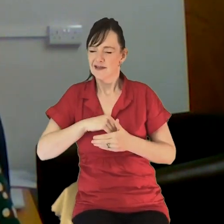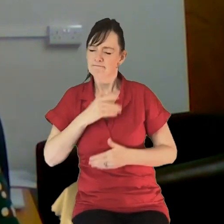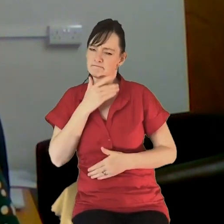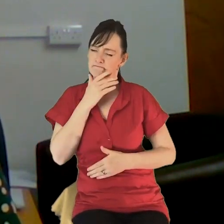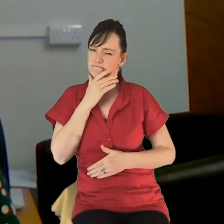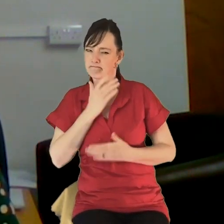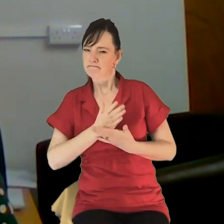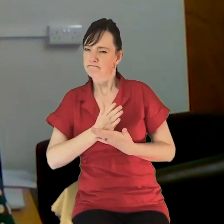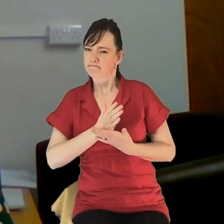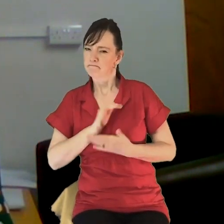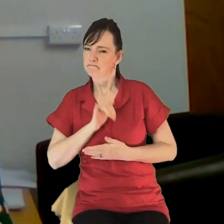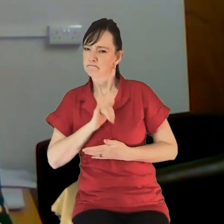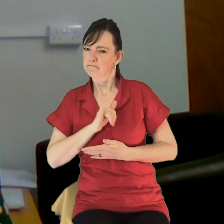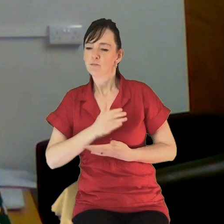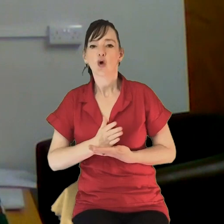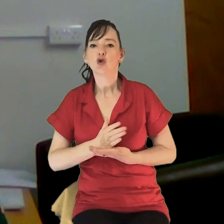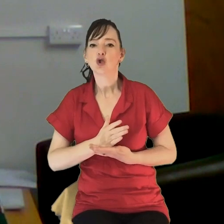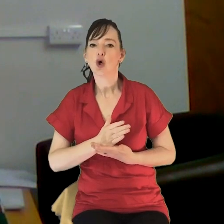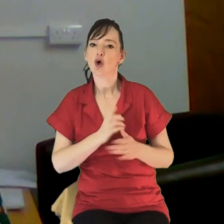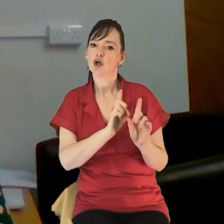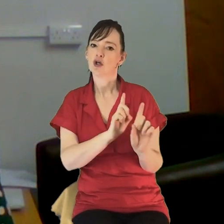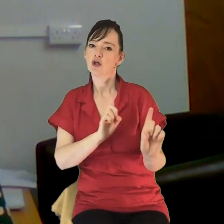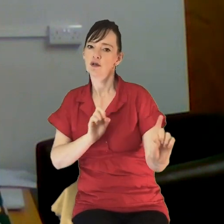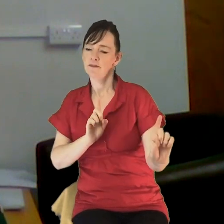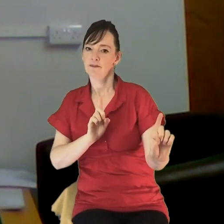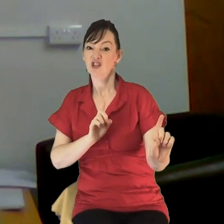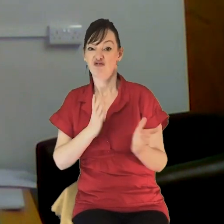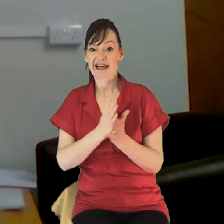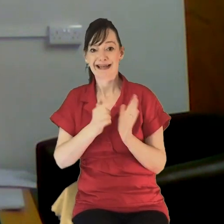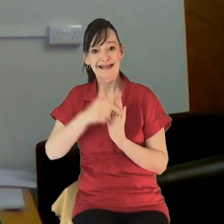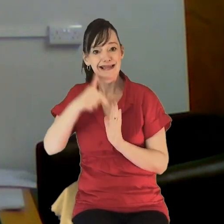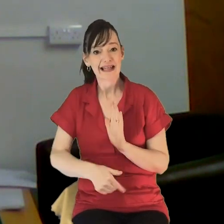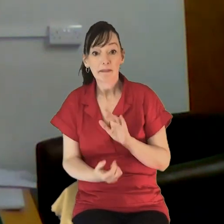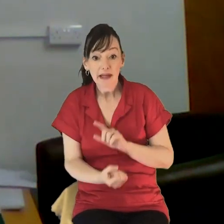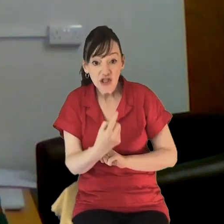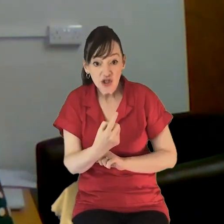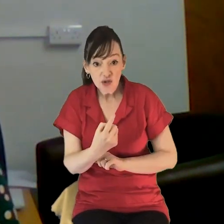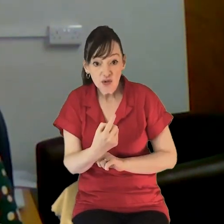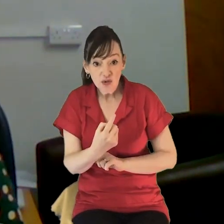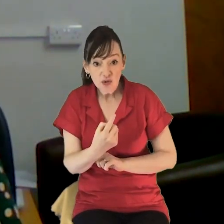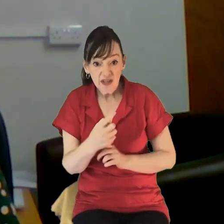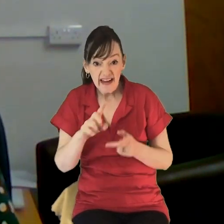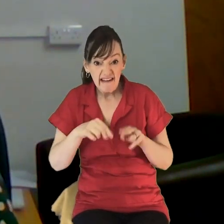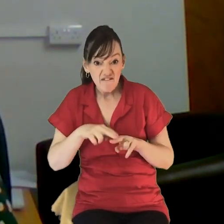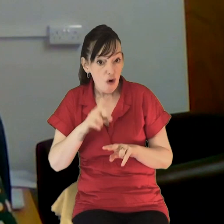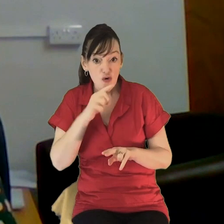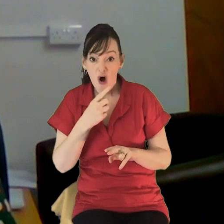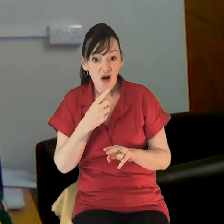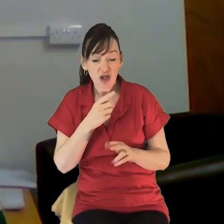proximity. And I guess that translates to those deeper issues as well. If we can't really trust each other to be physically close to,